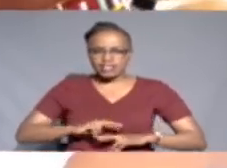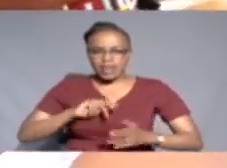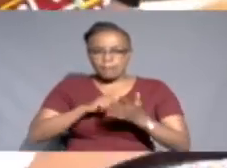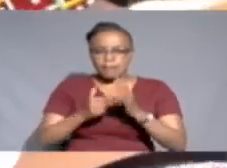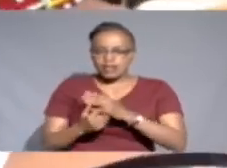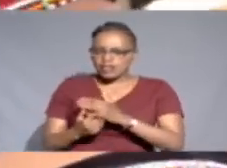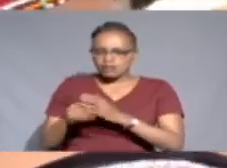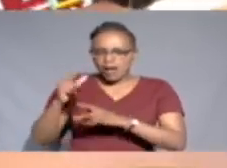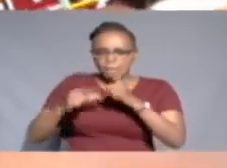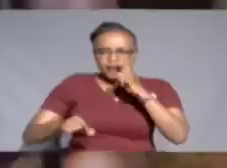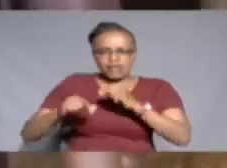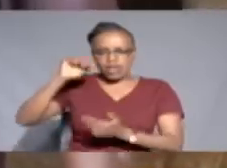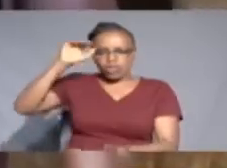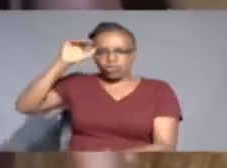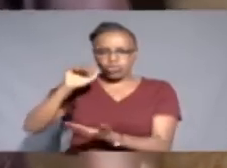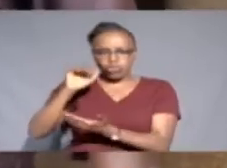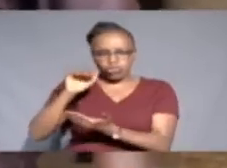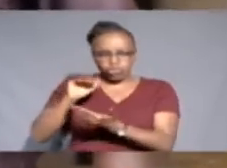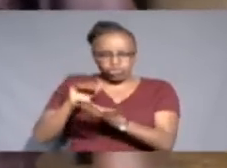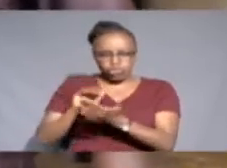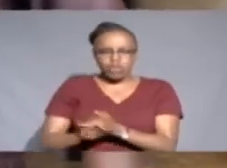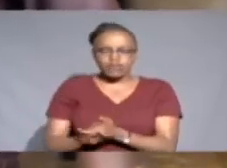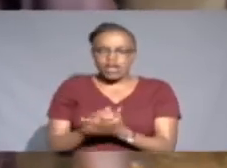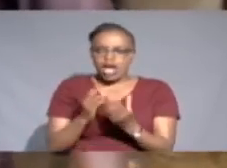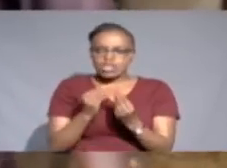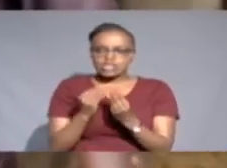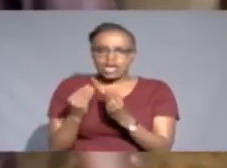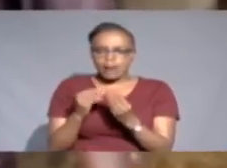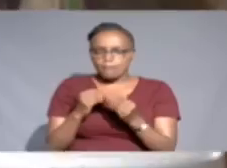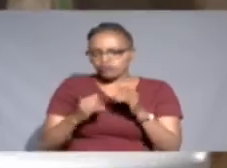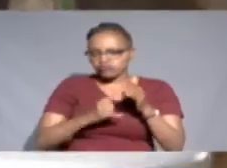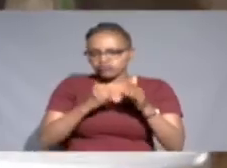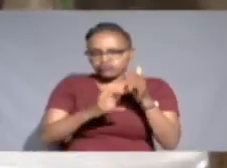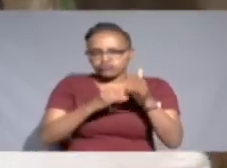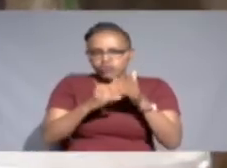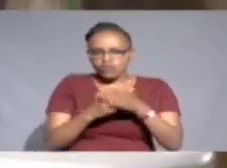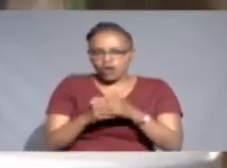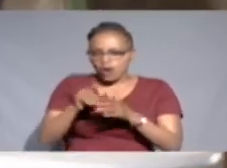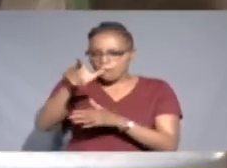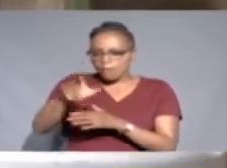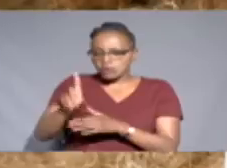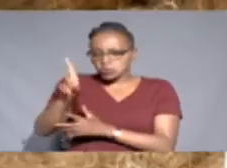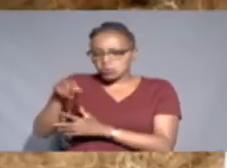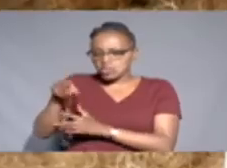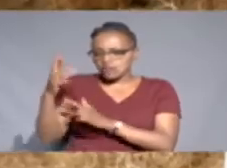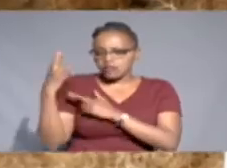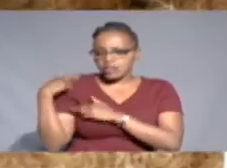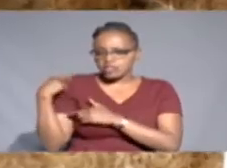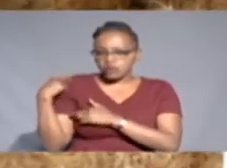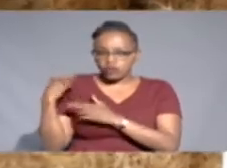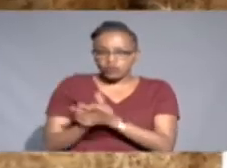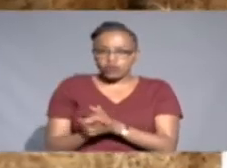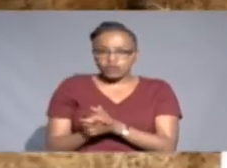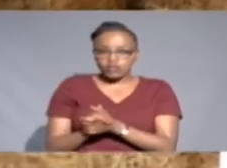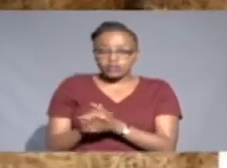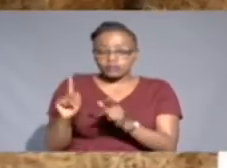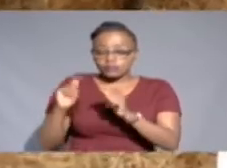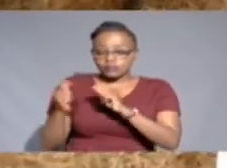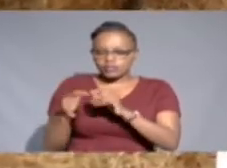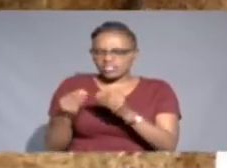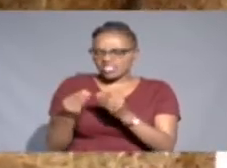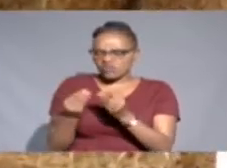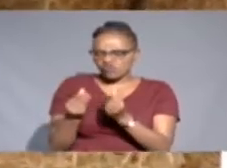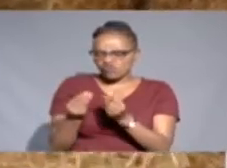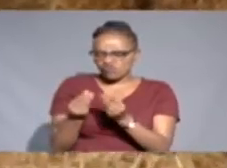production of milk will go down. It's a simple diesel-run machine operated by one person. Turning the hay into this fine